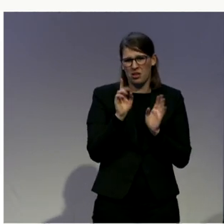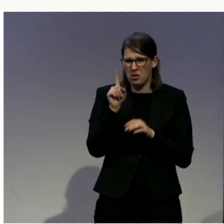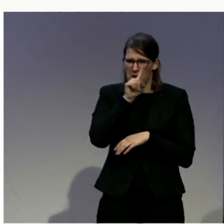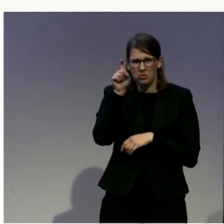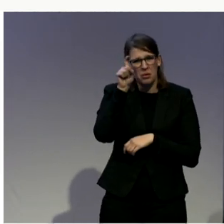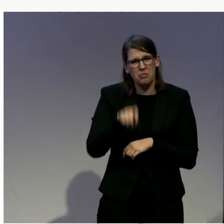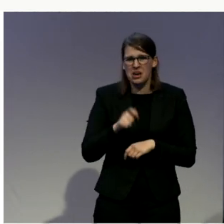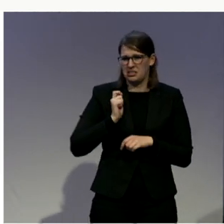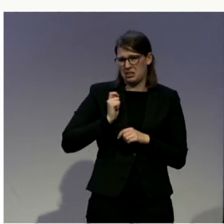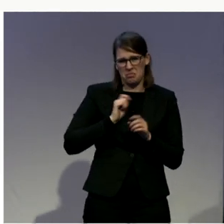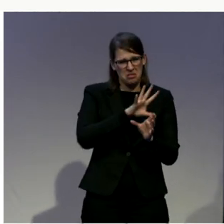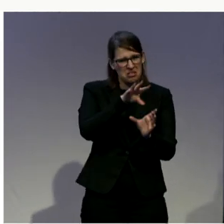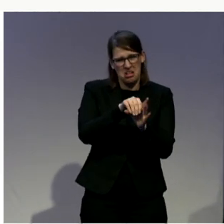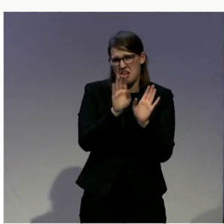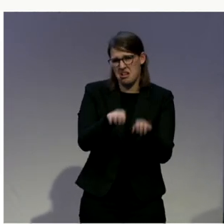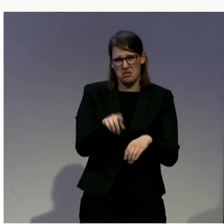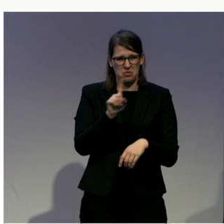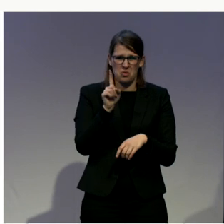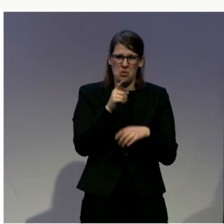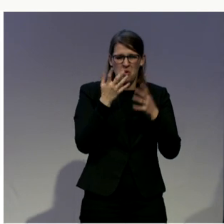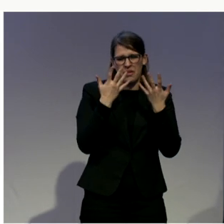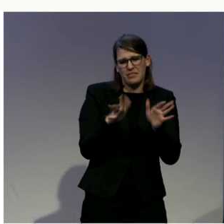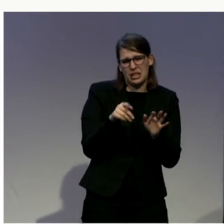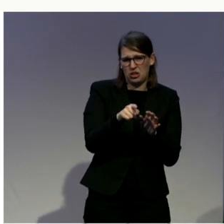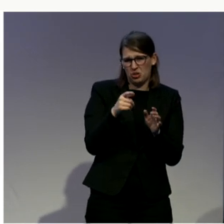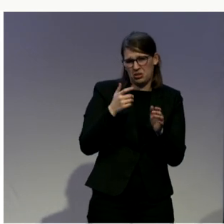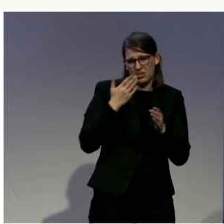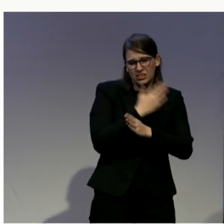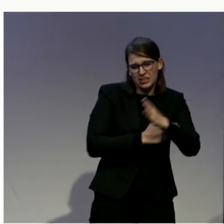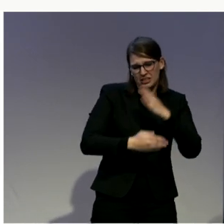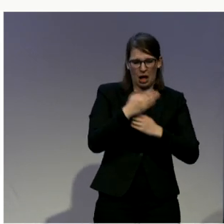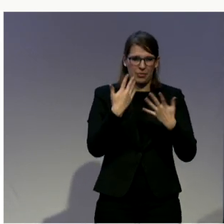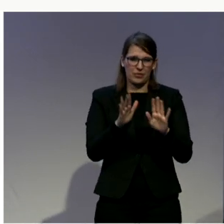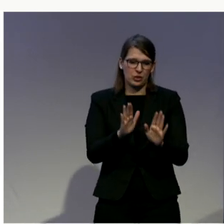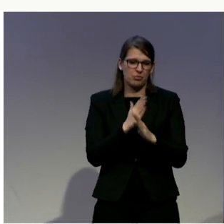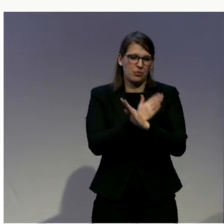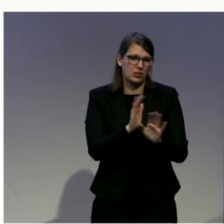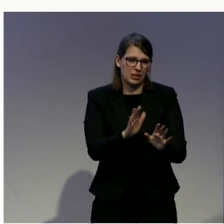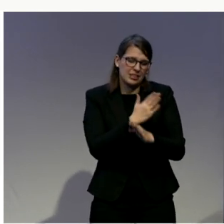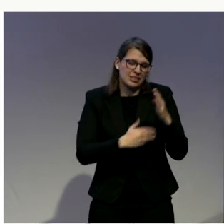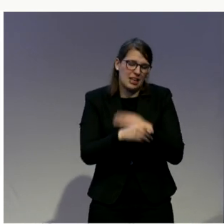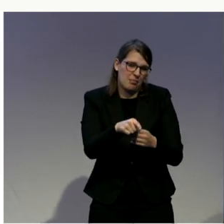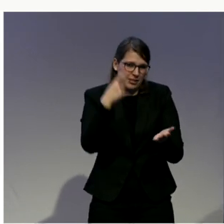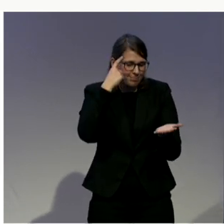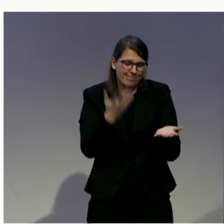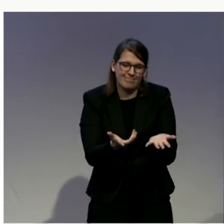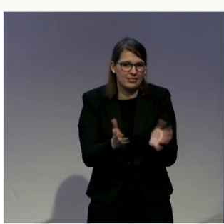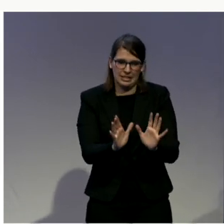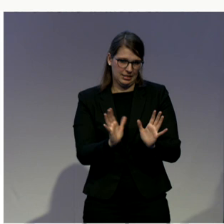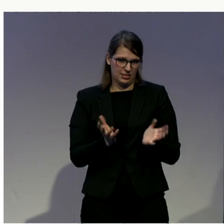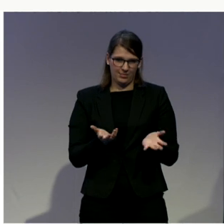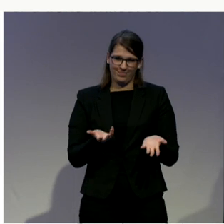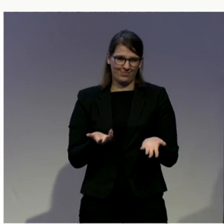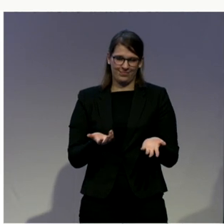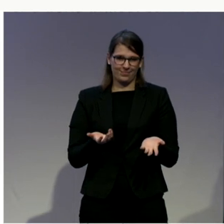so-called protection. So you say if people with disabilities is to follow a criminal